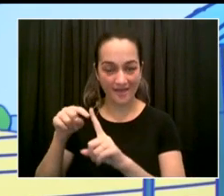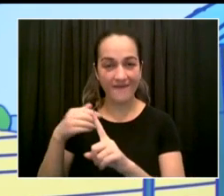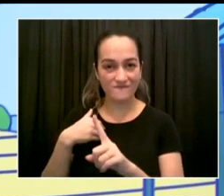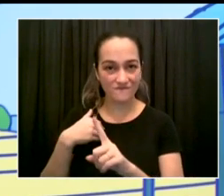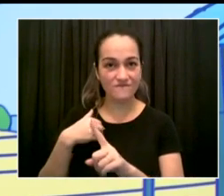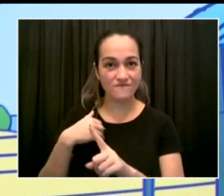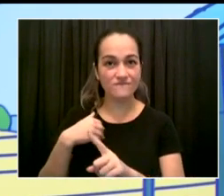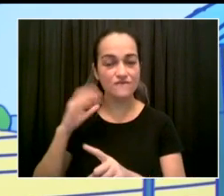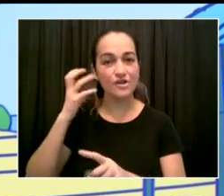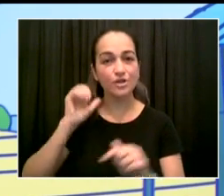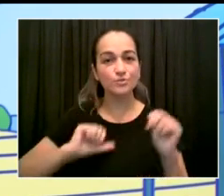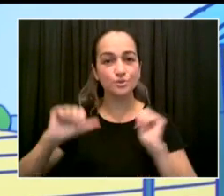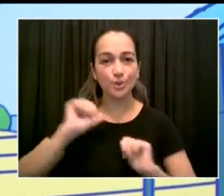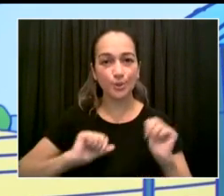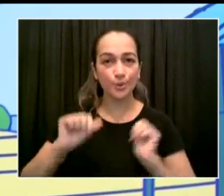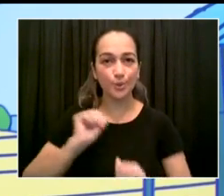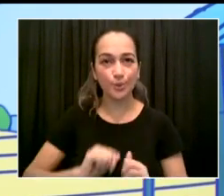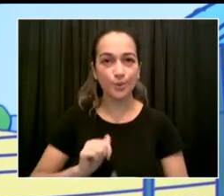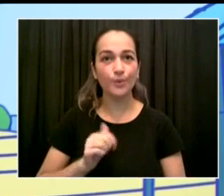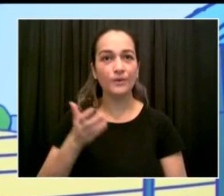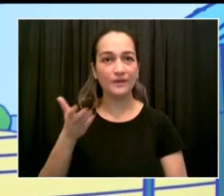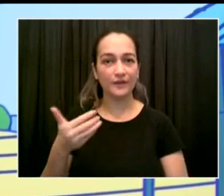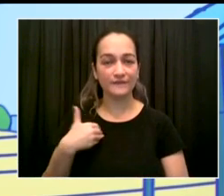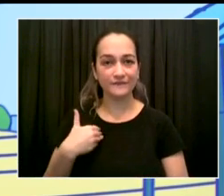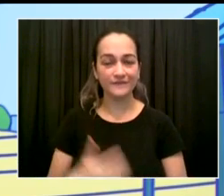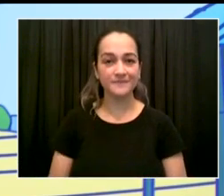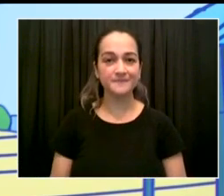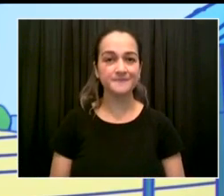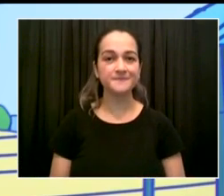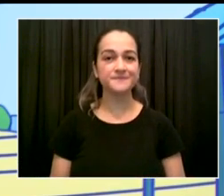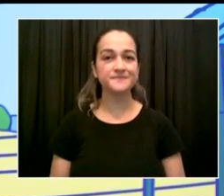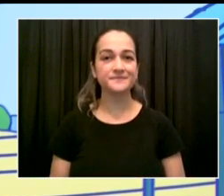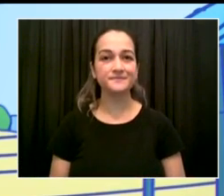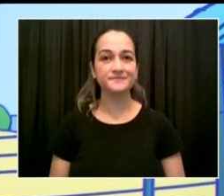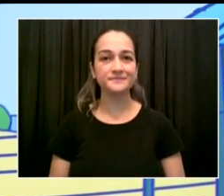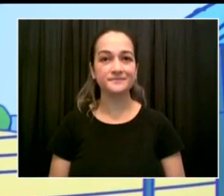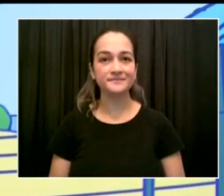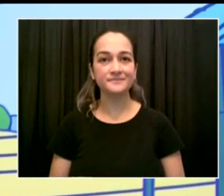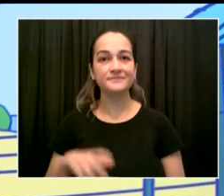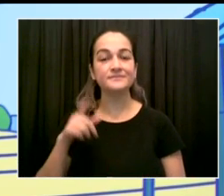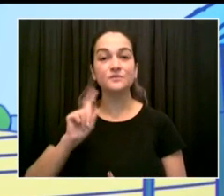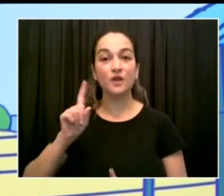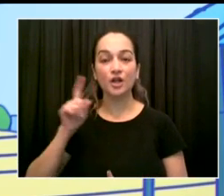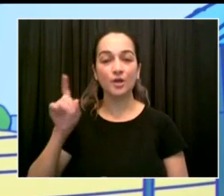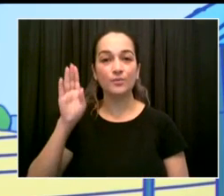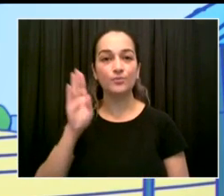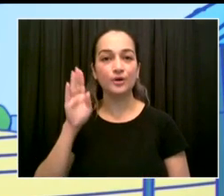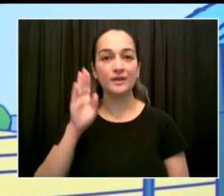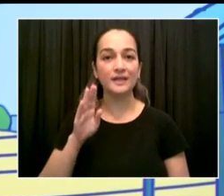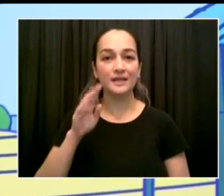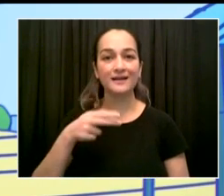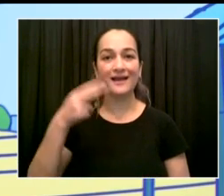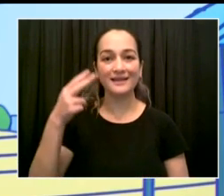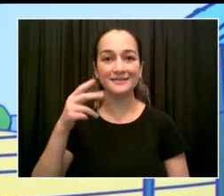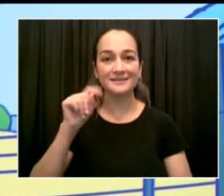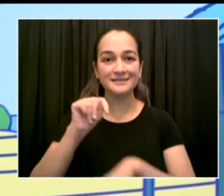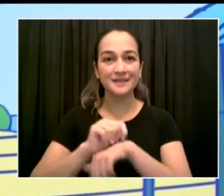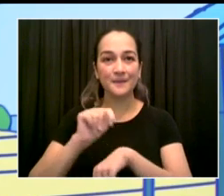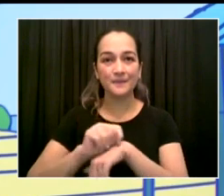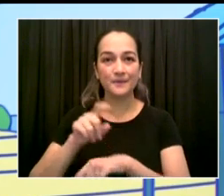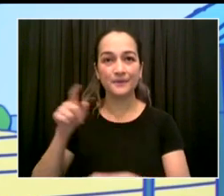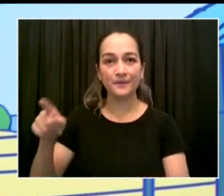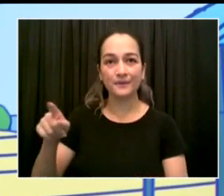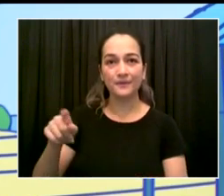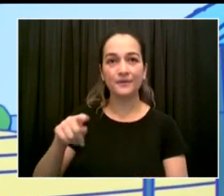know him as Executive Vice President of the New York Board of Rabbis. You may know him as an FDNY chaplain. You may know him as a great voice